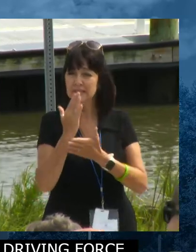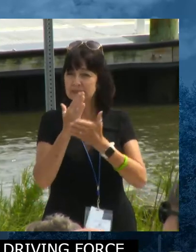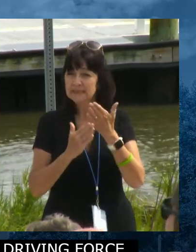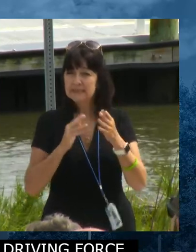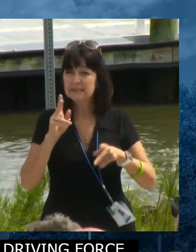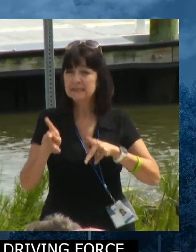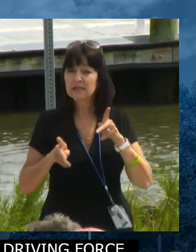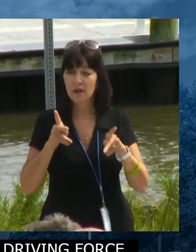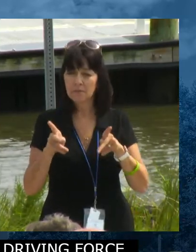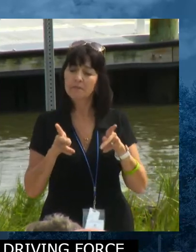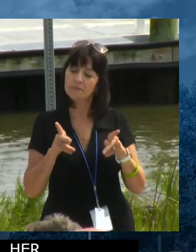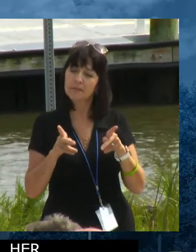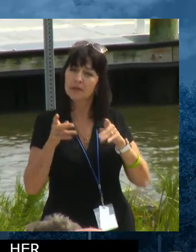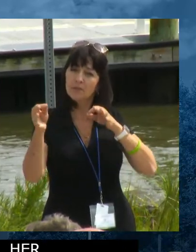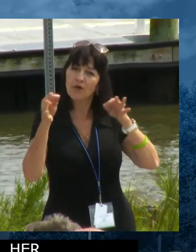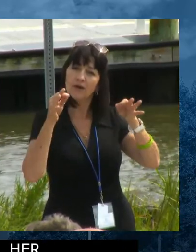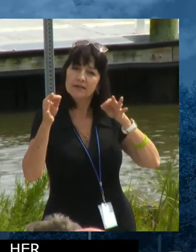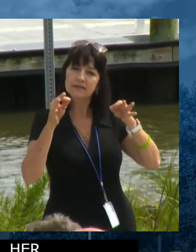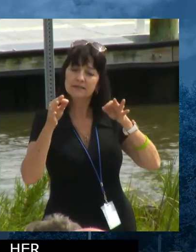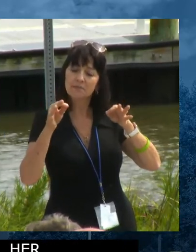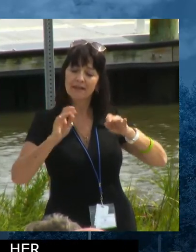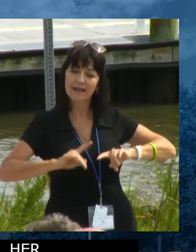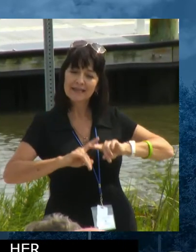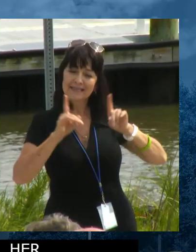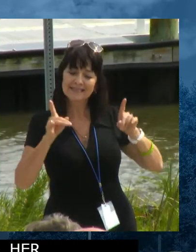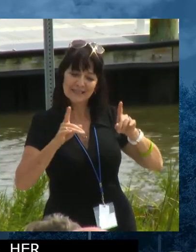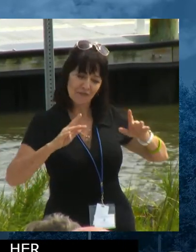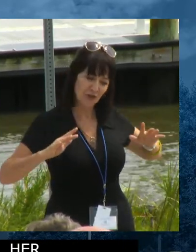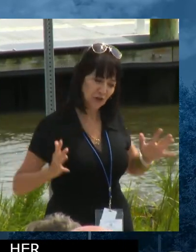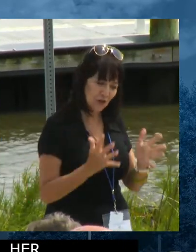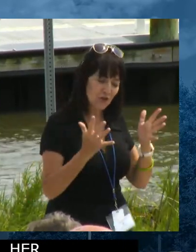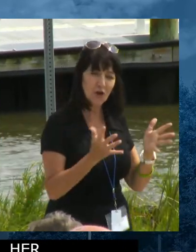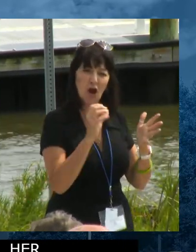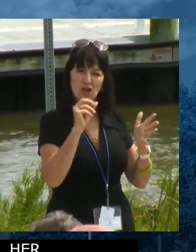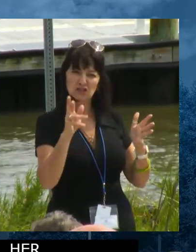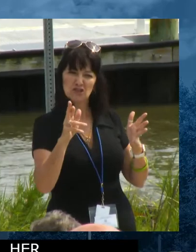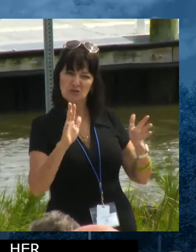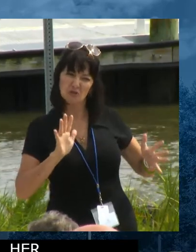define encouragement sometimes differently than others, but, um,